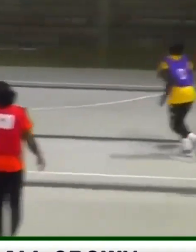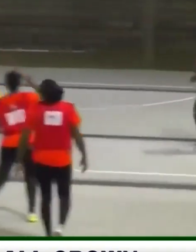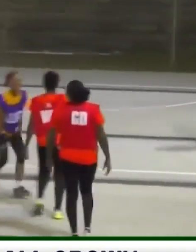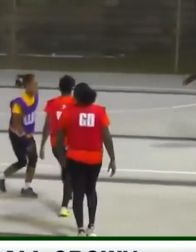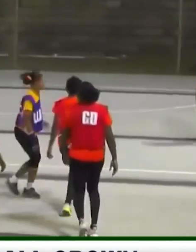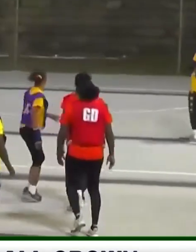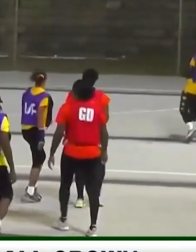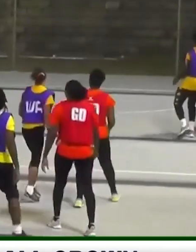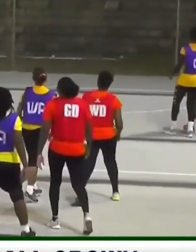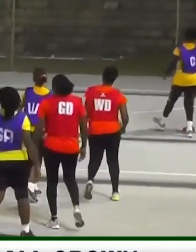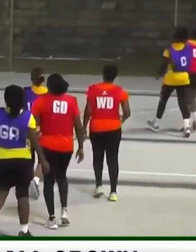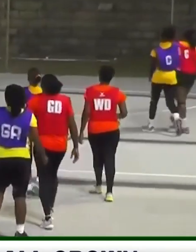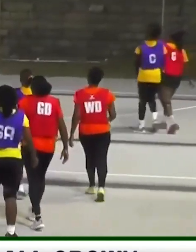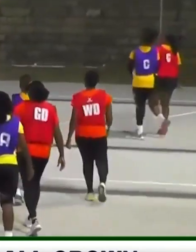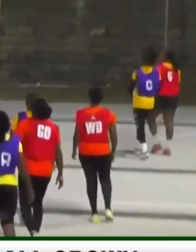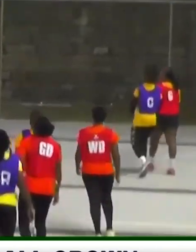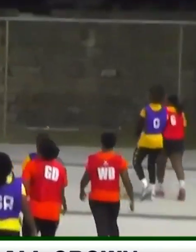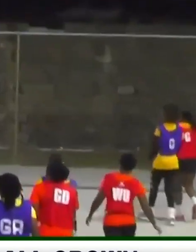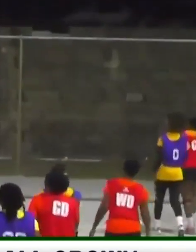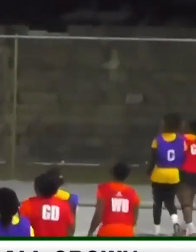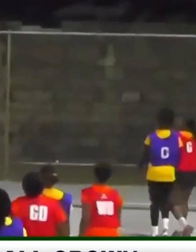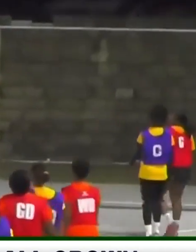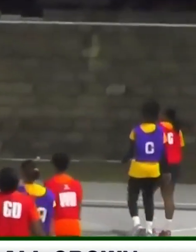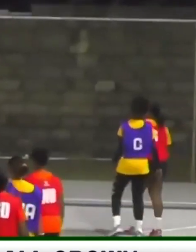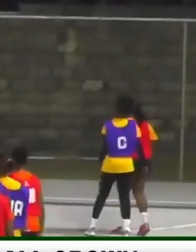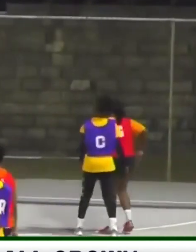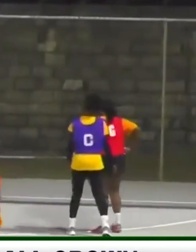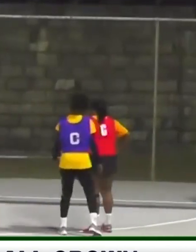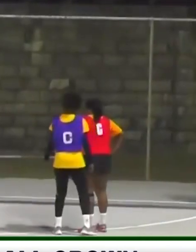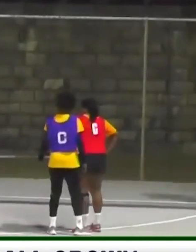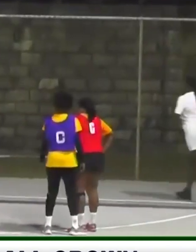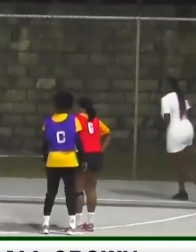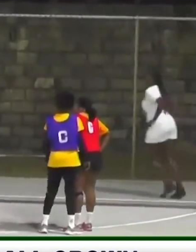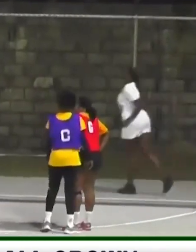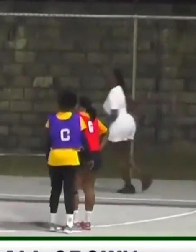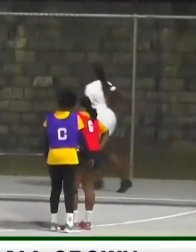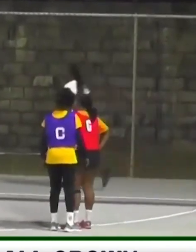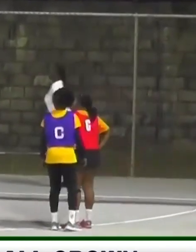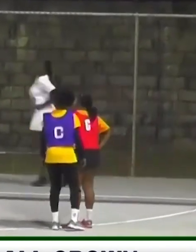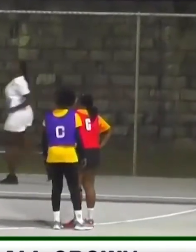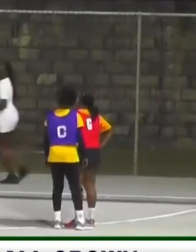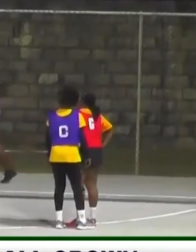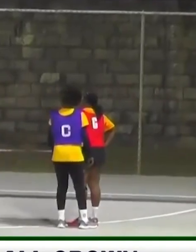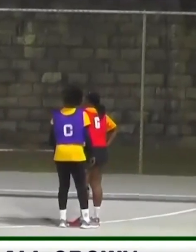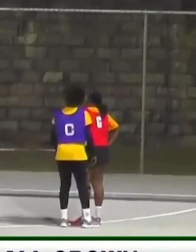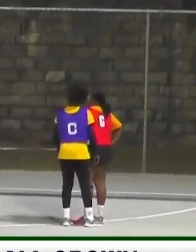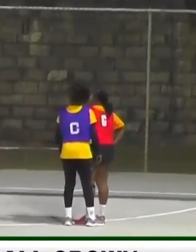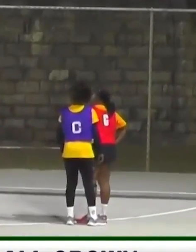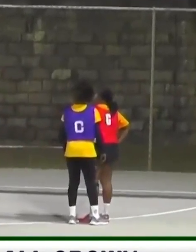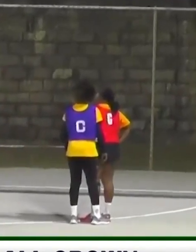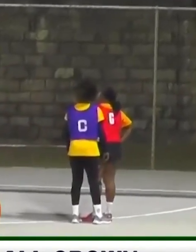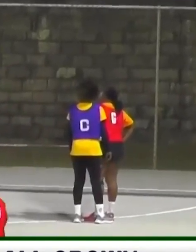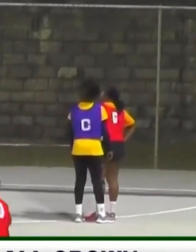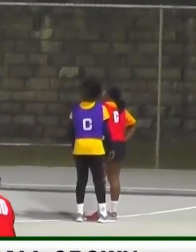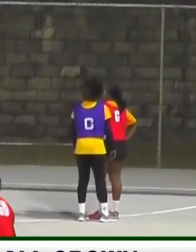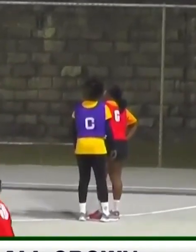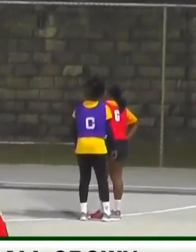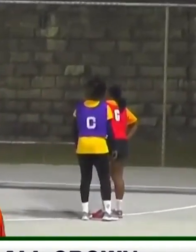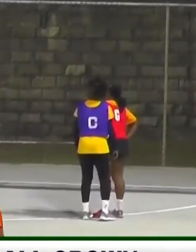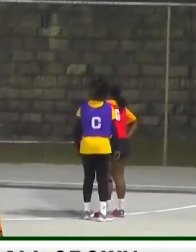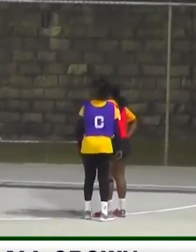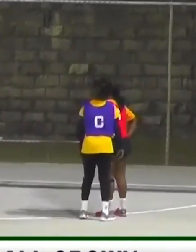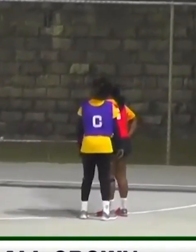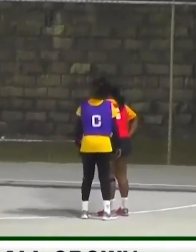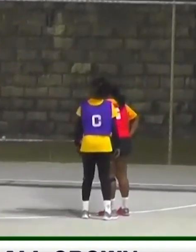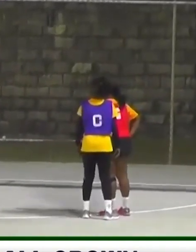The Firebirds roll back the ears with some real high energy, up-tempo netball. Goal attacks, Kerri-Ann Brathwaite and Colleen Griffith.